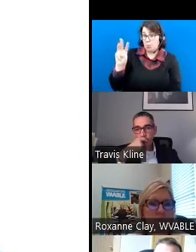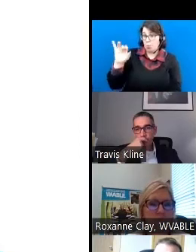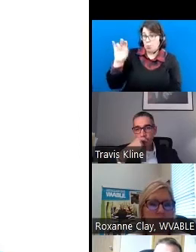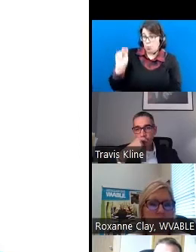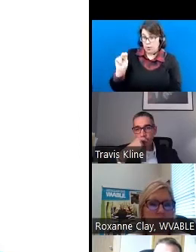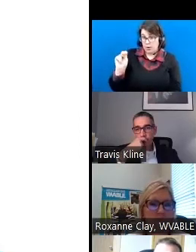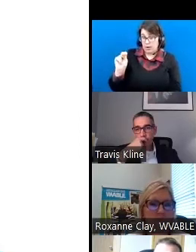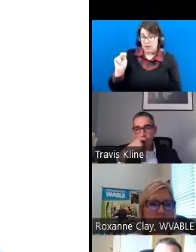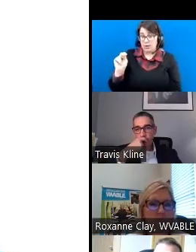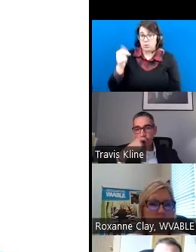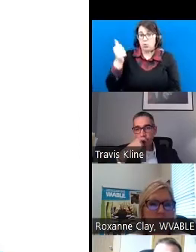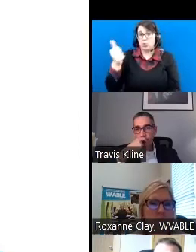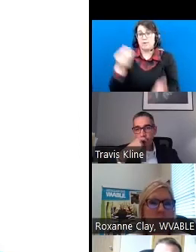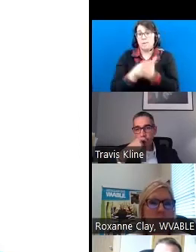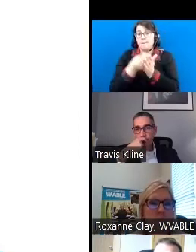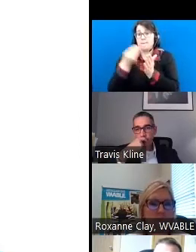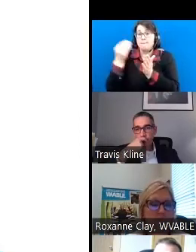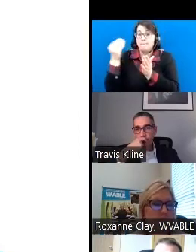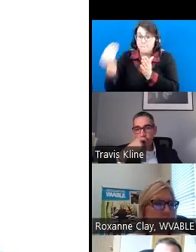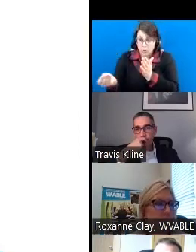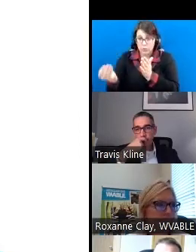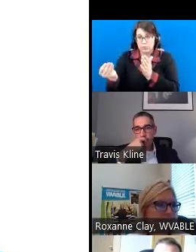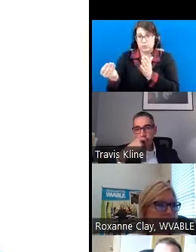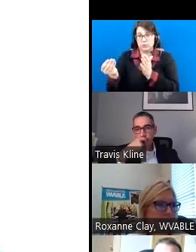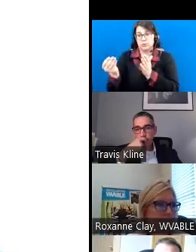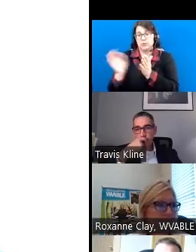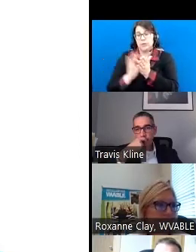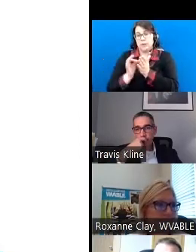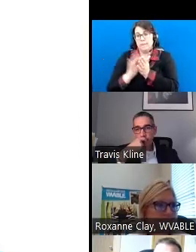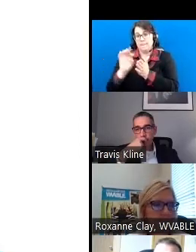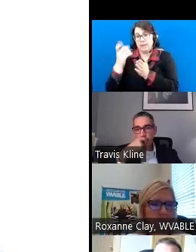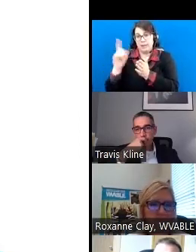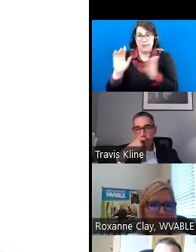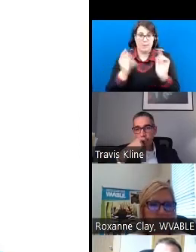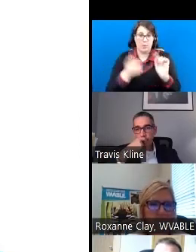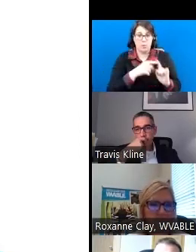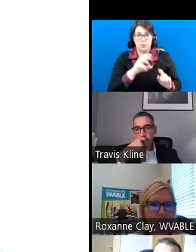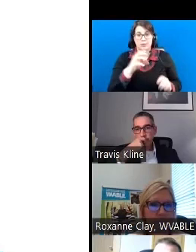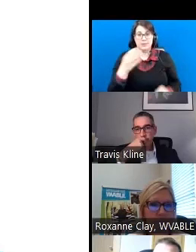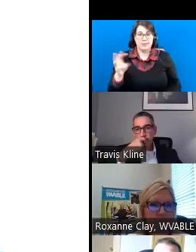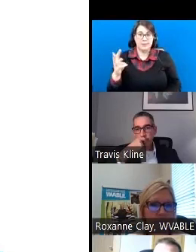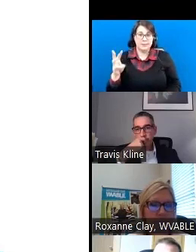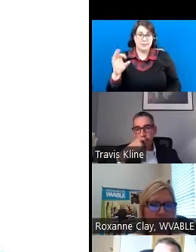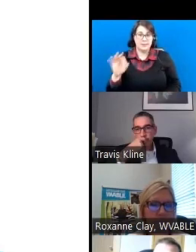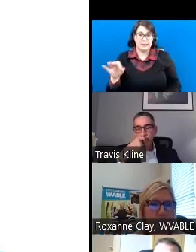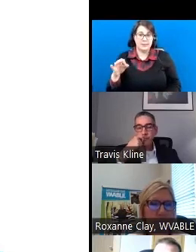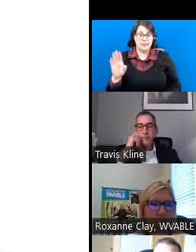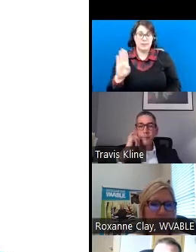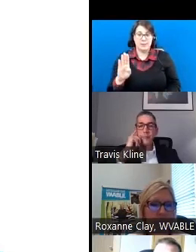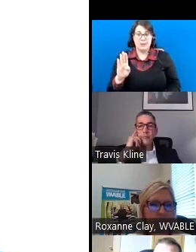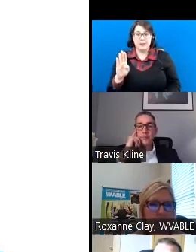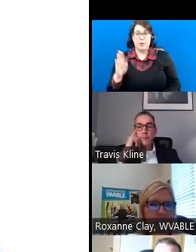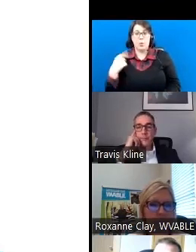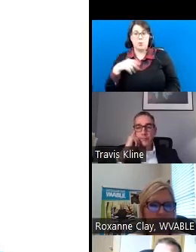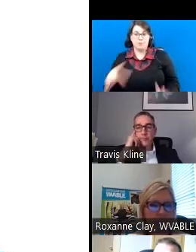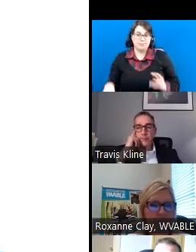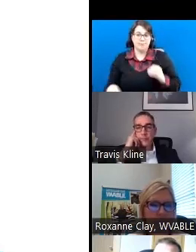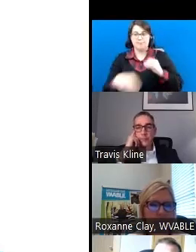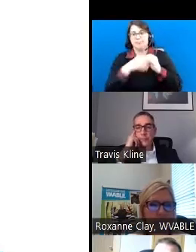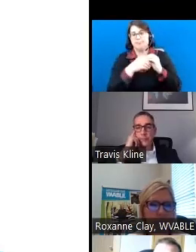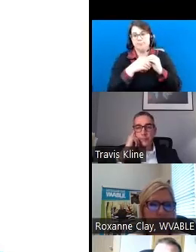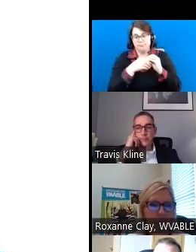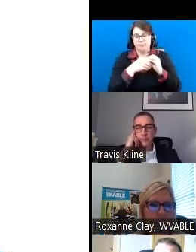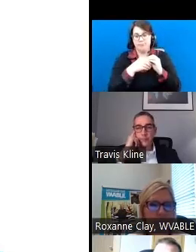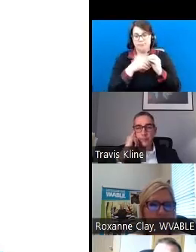versus 1619B, you're getting Medicaid services as an SSI